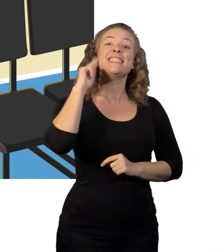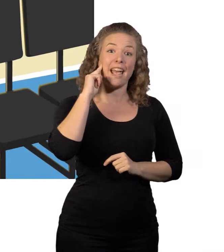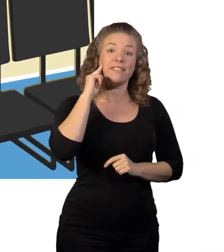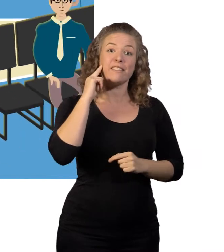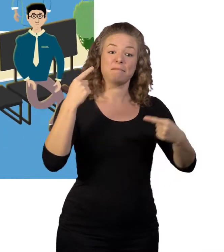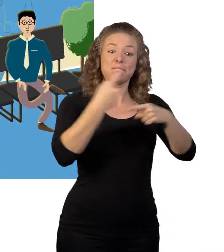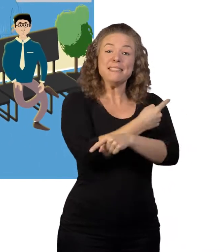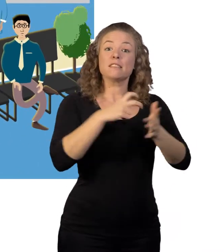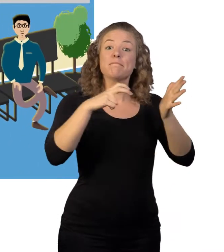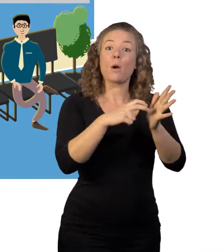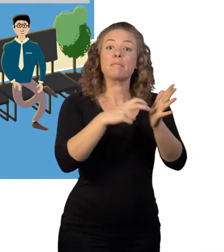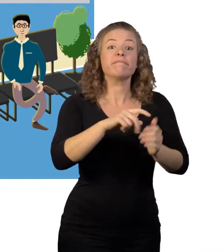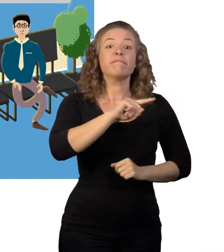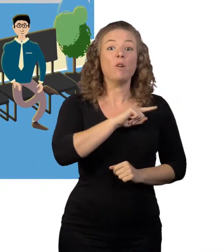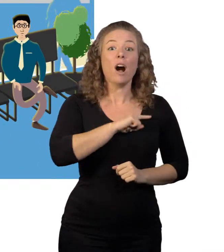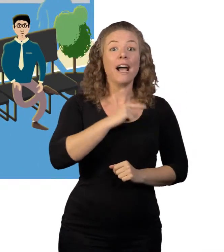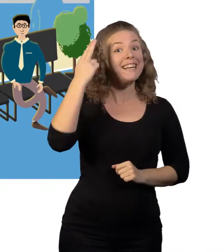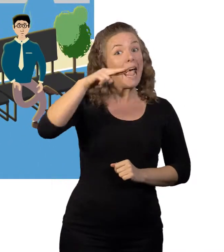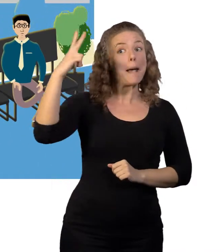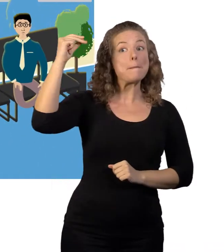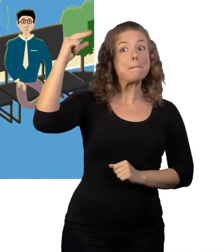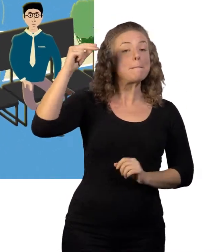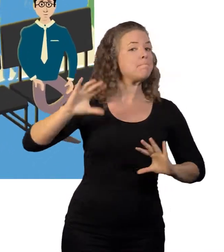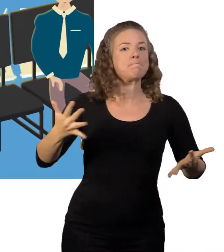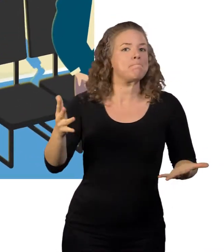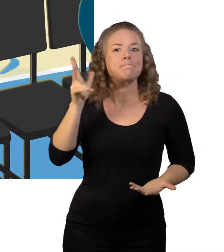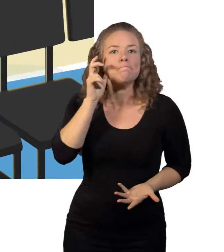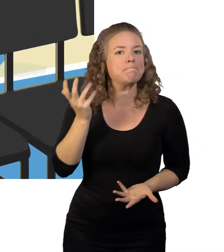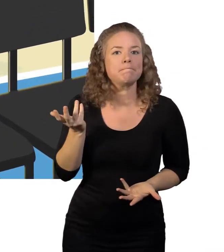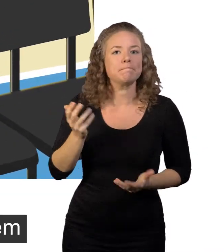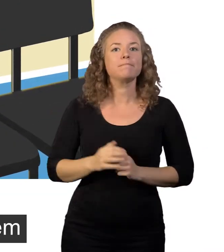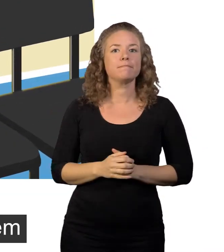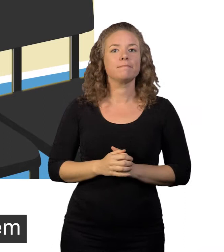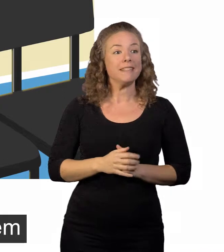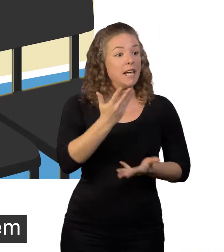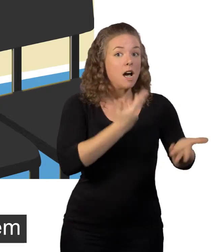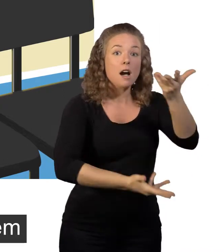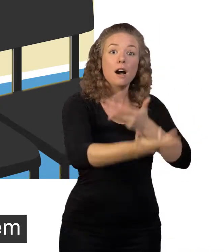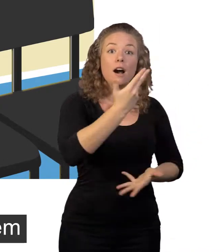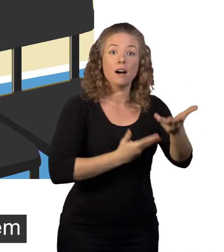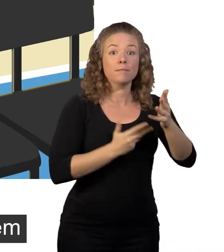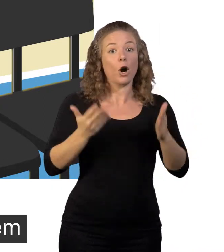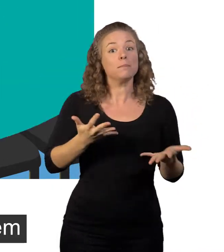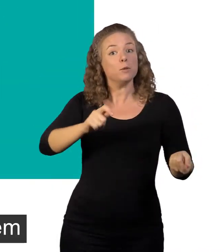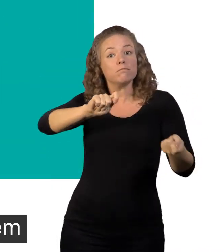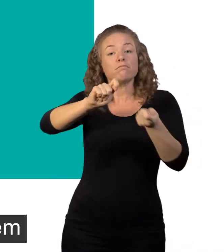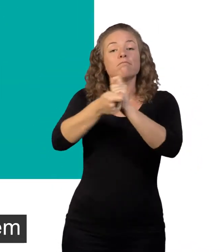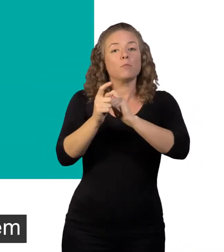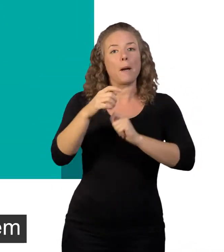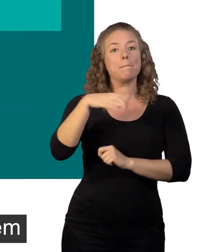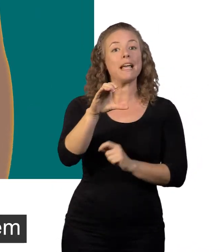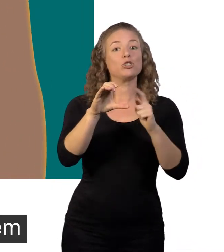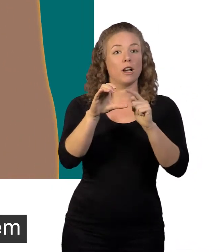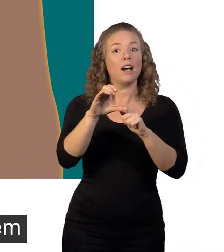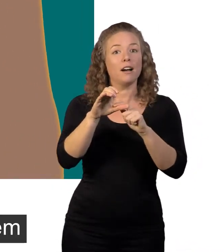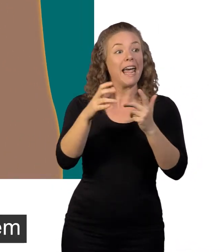Dylan, who is deaf, missed appointments because he couldn't hear when he was called. Thanks to him sharing his story, the hospital